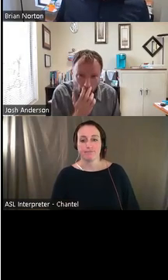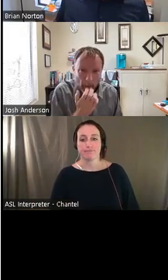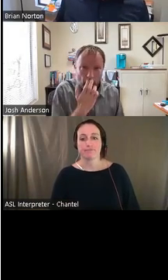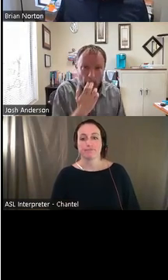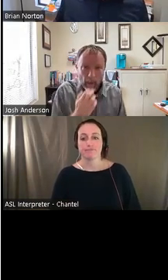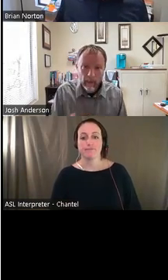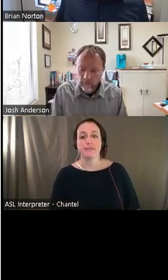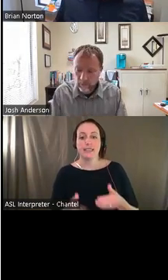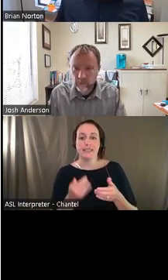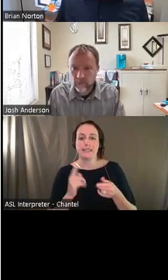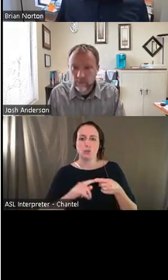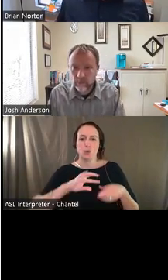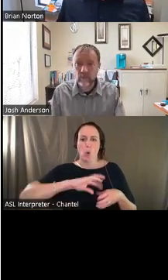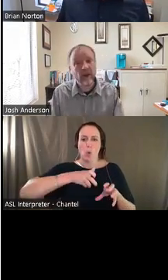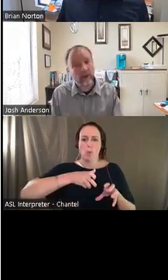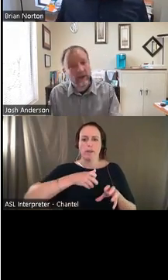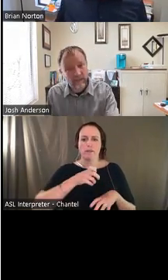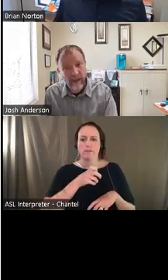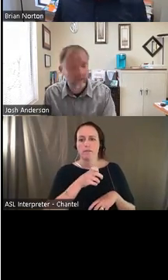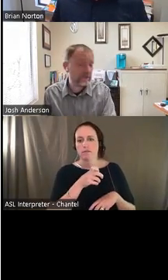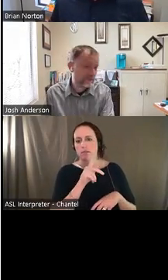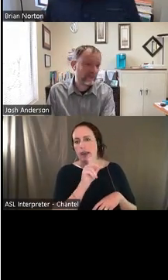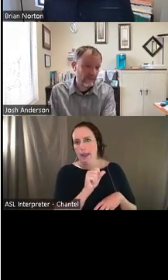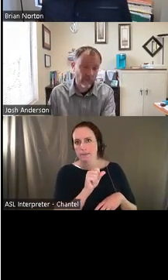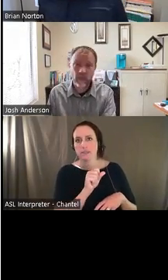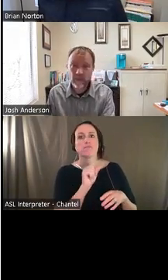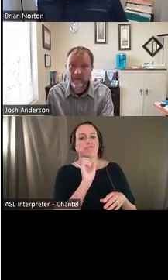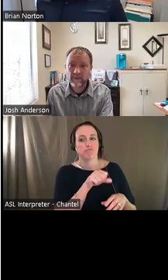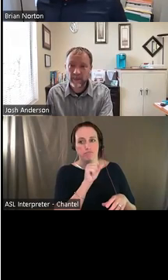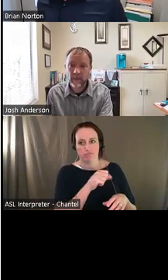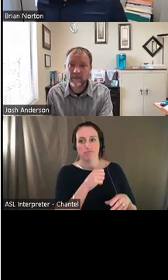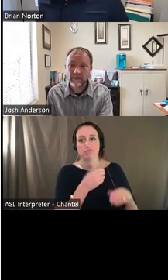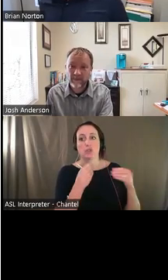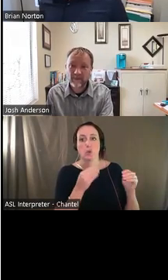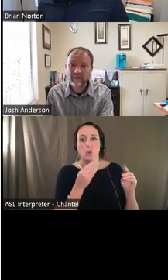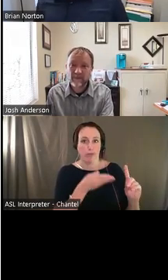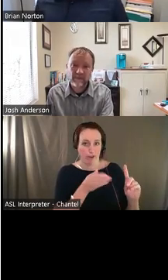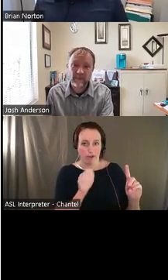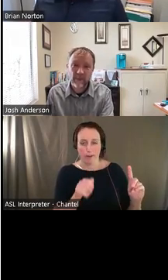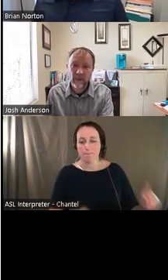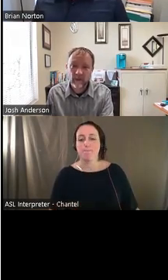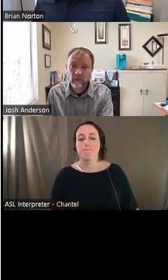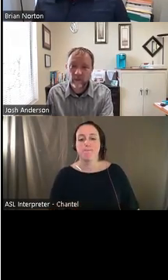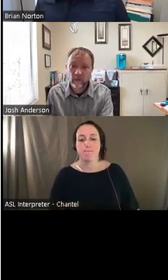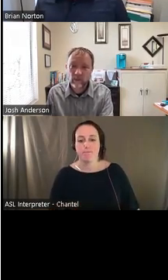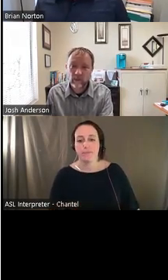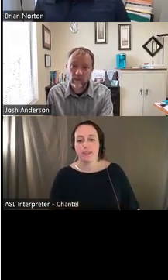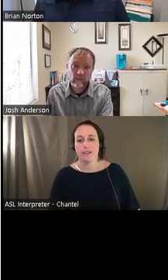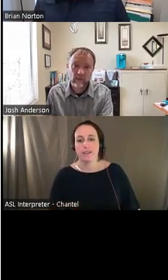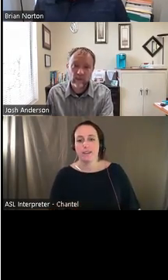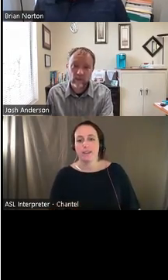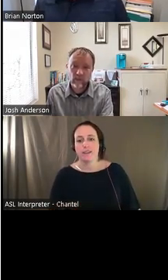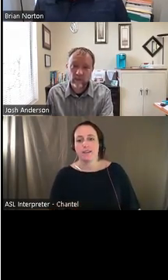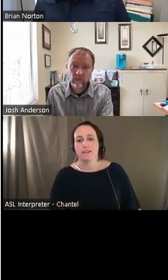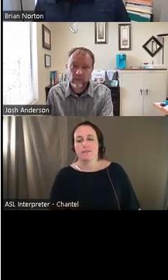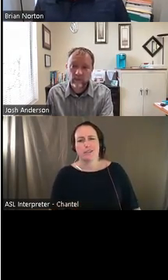Easy to open caps. Yes. those are, those are sold, you know, think about all the things at a, at a, at a,